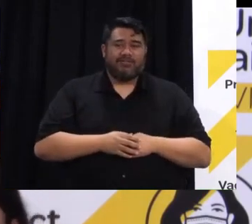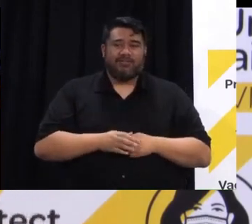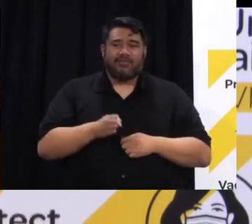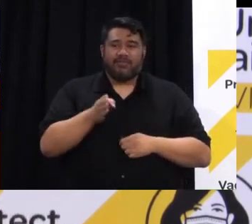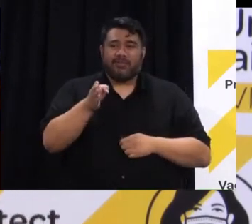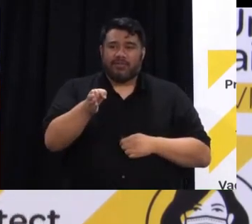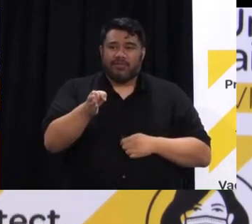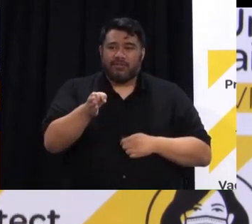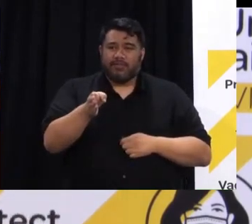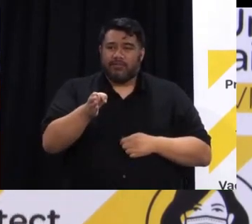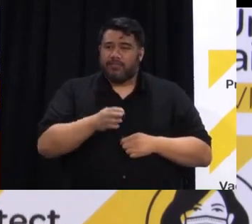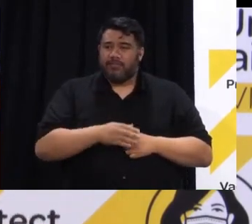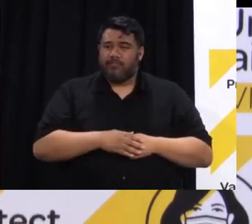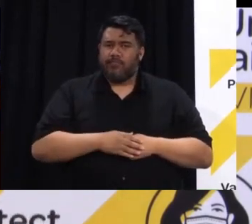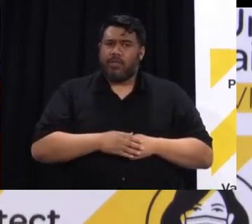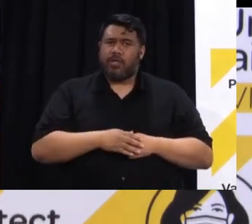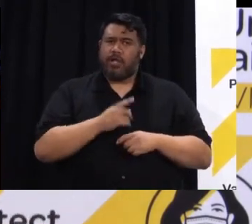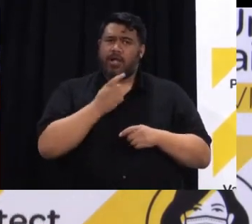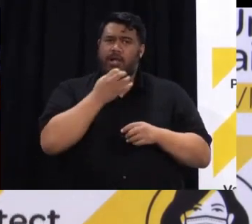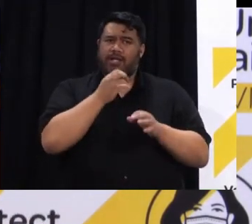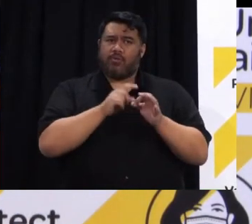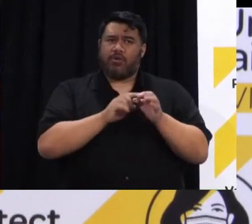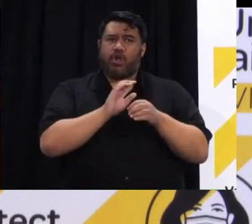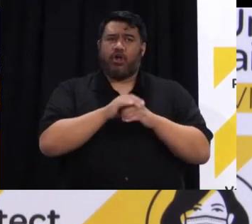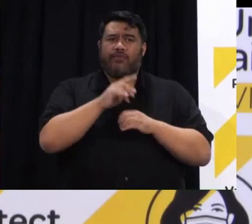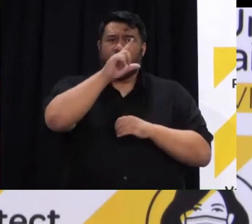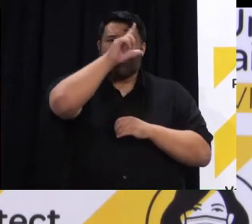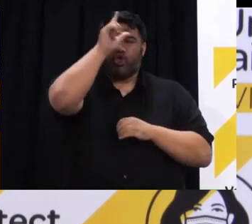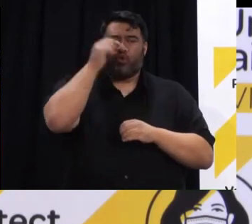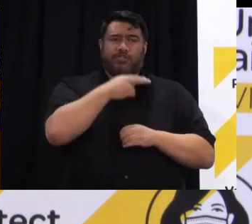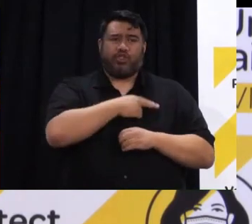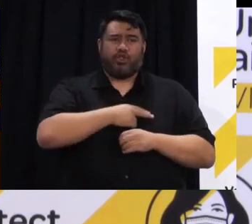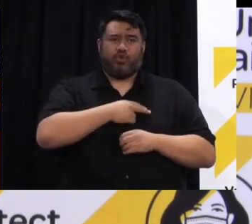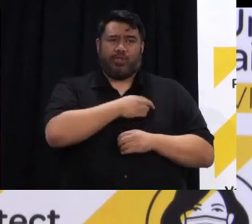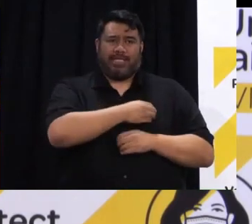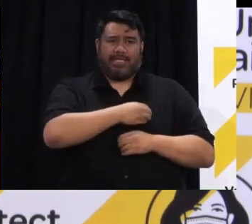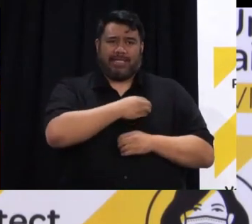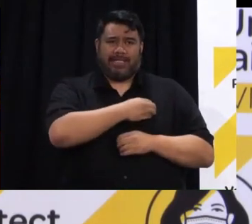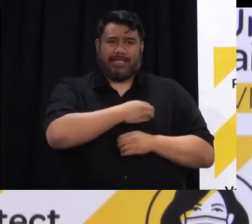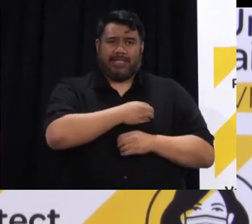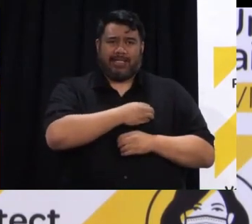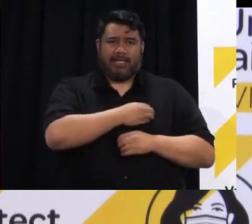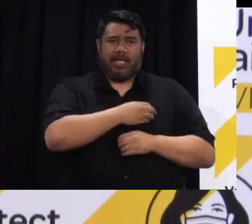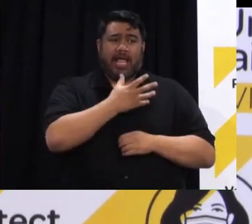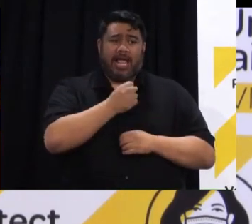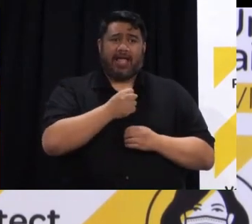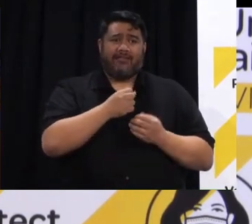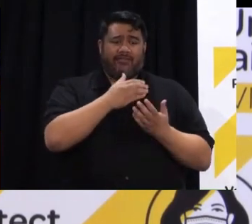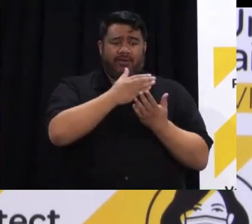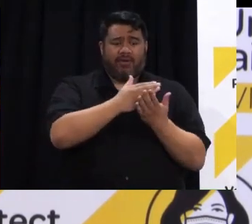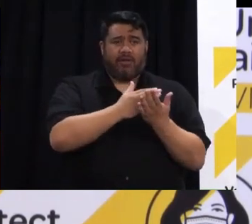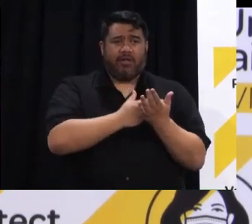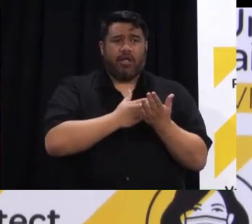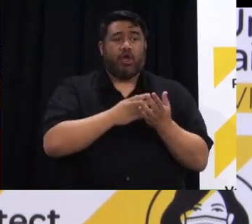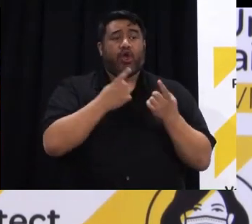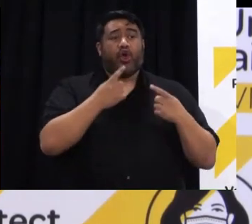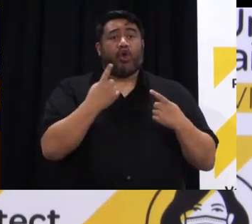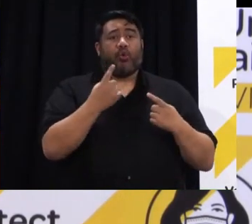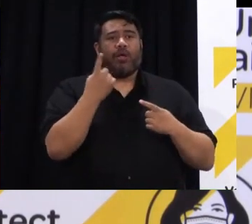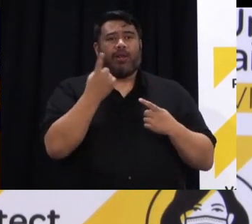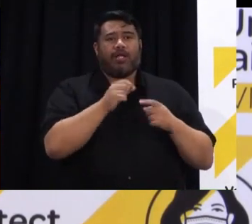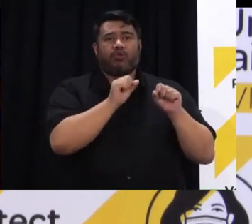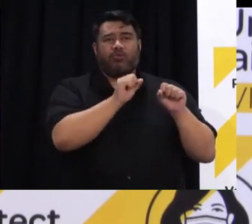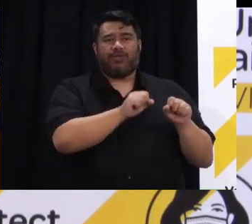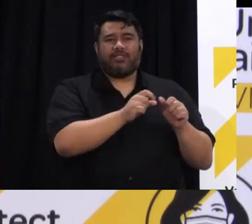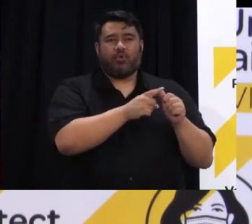The nurses' union is very concerned about the visitor policy at Auckland Hospital and they've asked WorkSafe to get involved. Should this